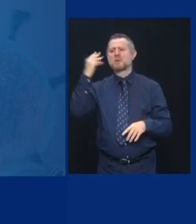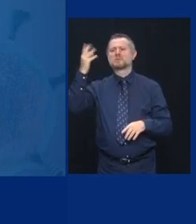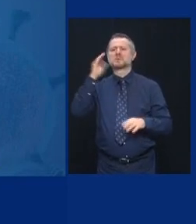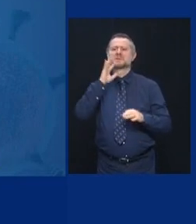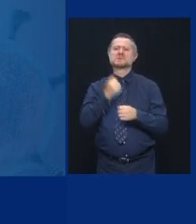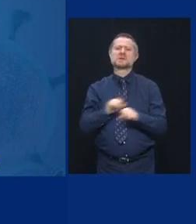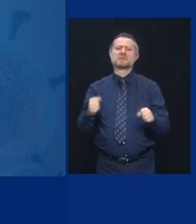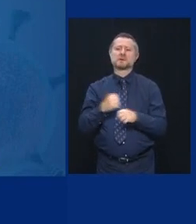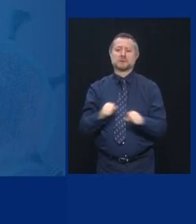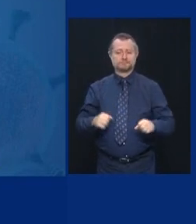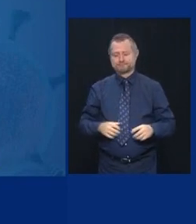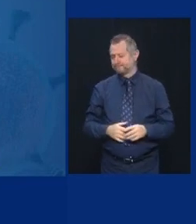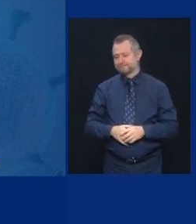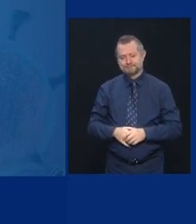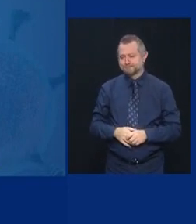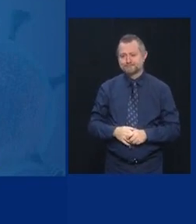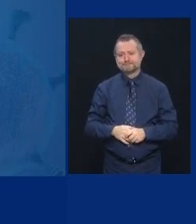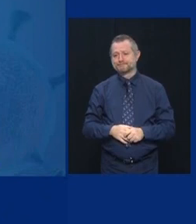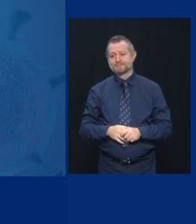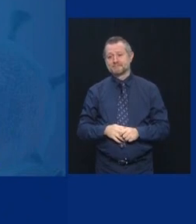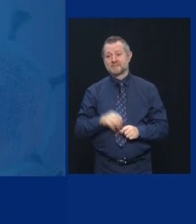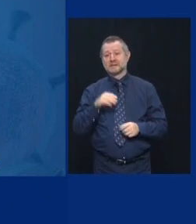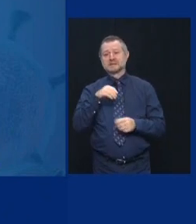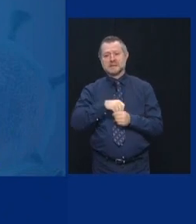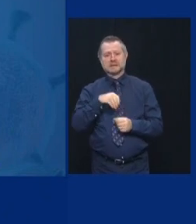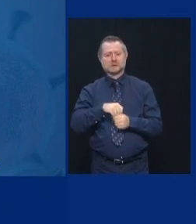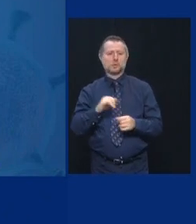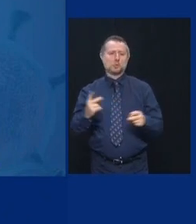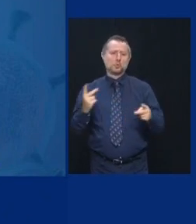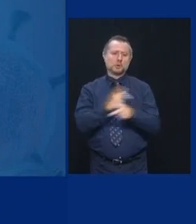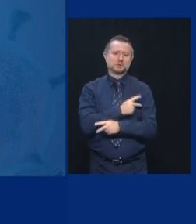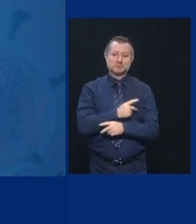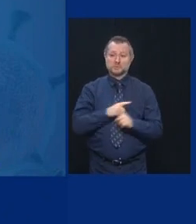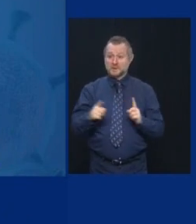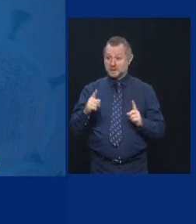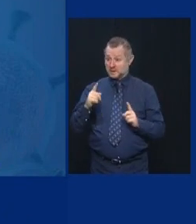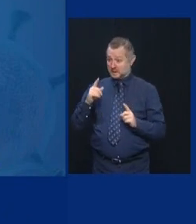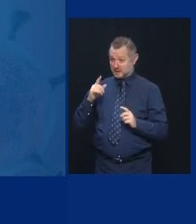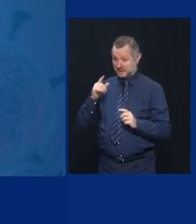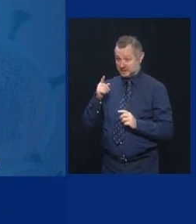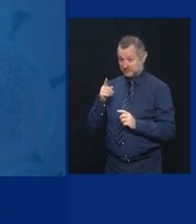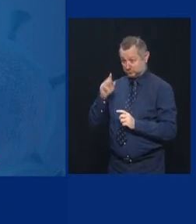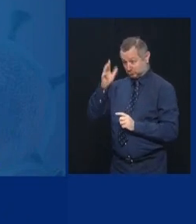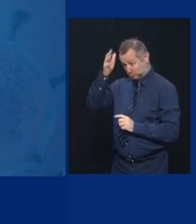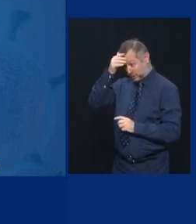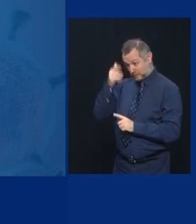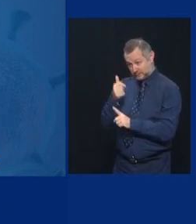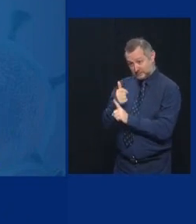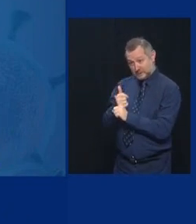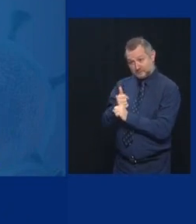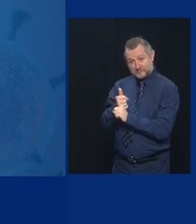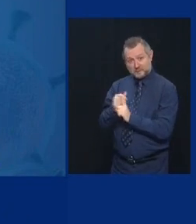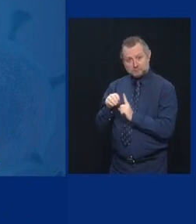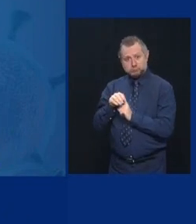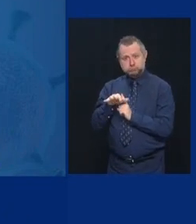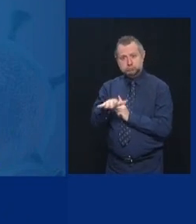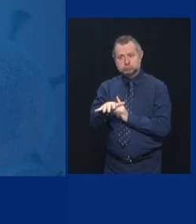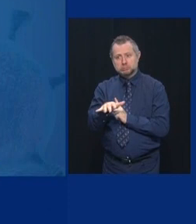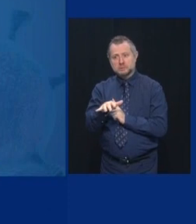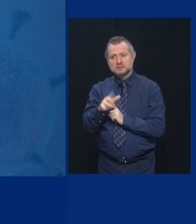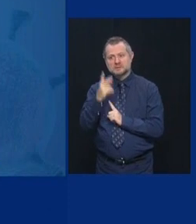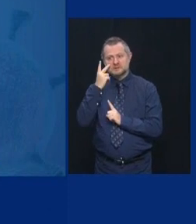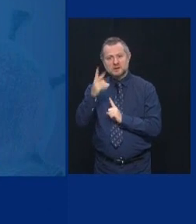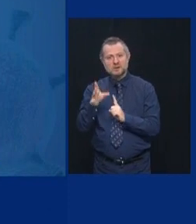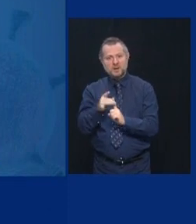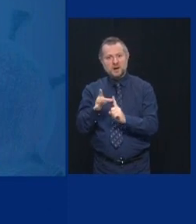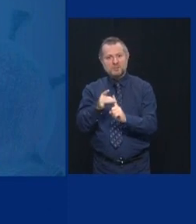Safer than indoor. And look at that growing list of people at a presidential Rose